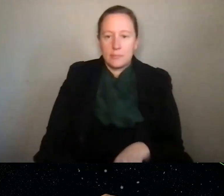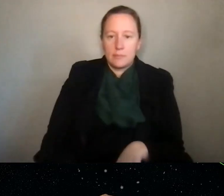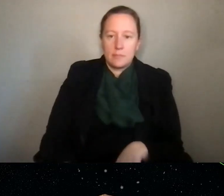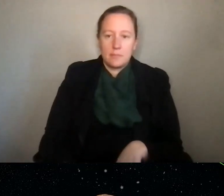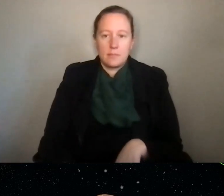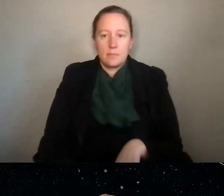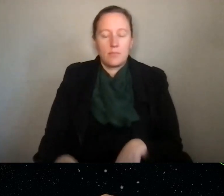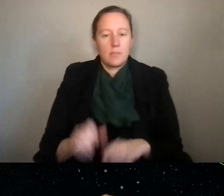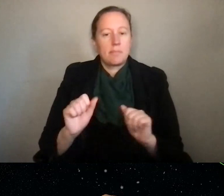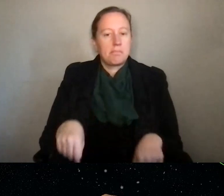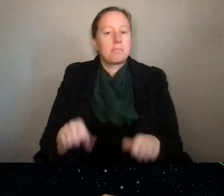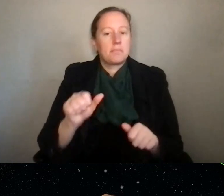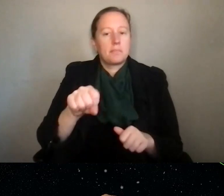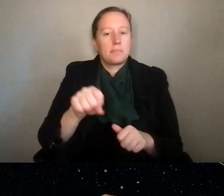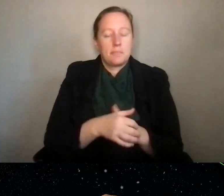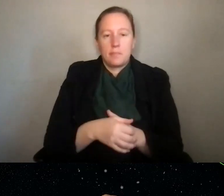You absolutely can.